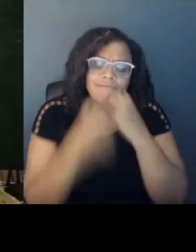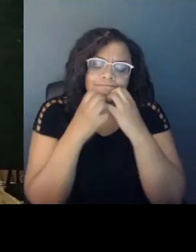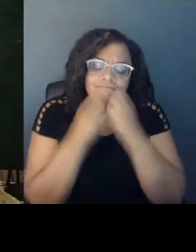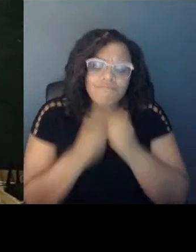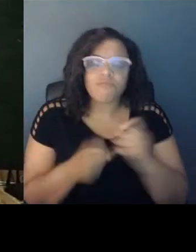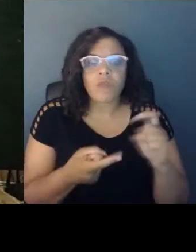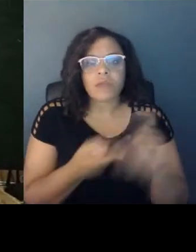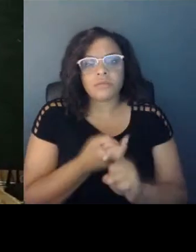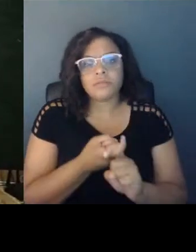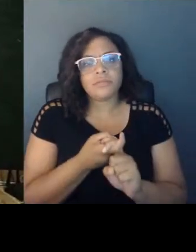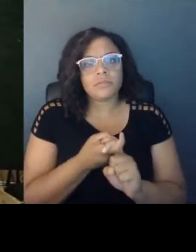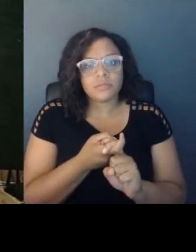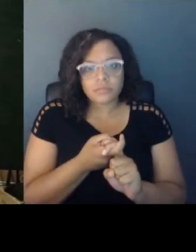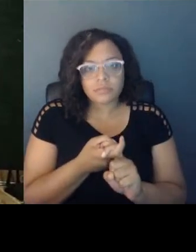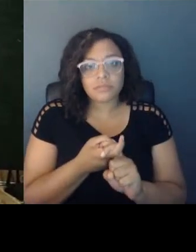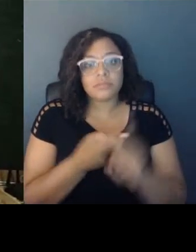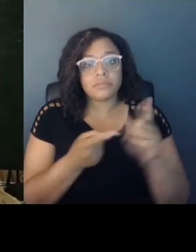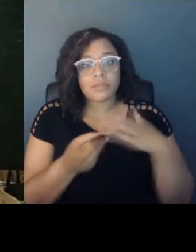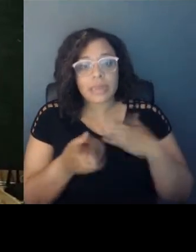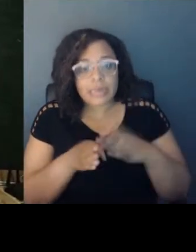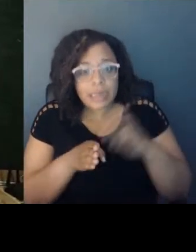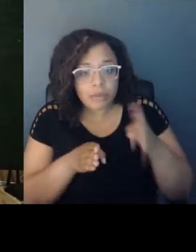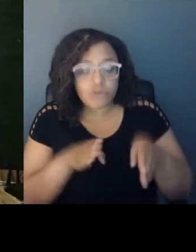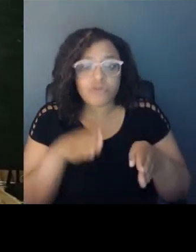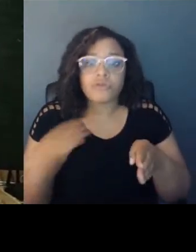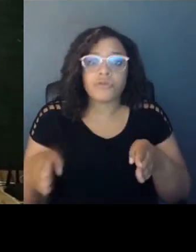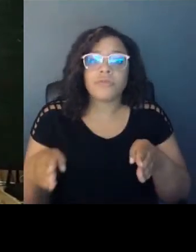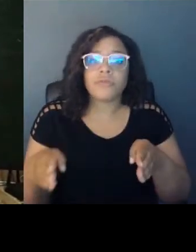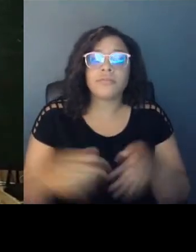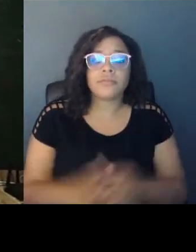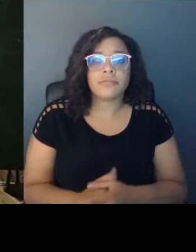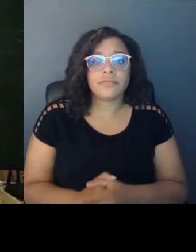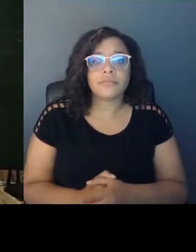neighbor, and you matter.